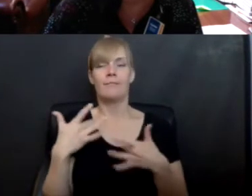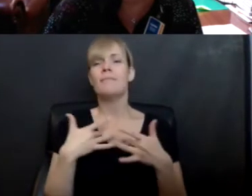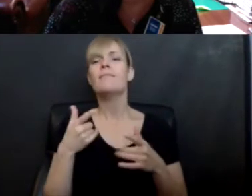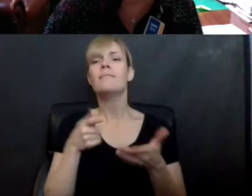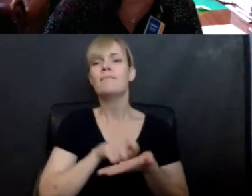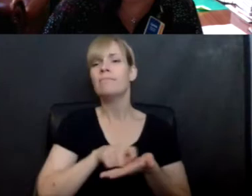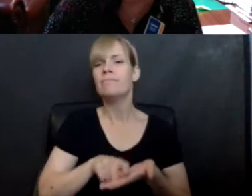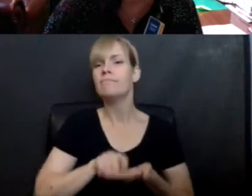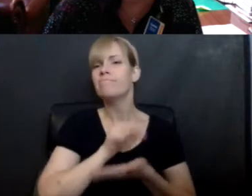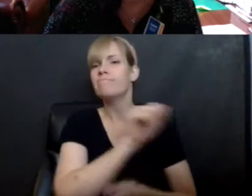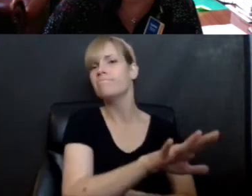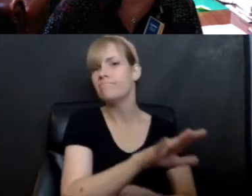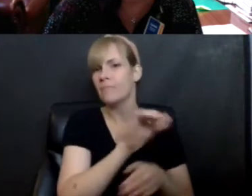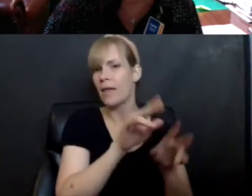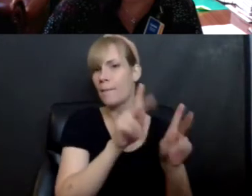gave it to you?